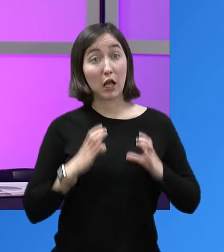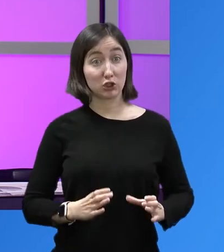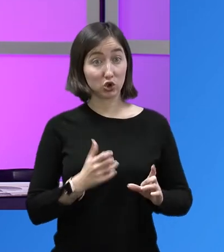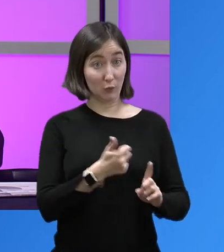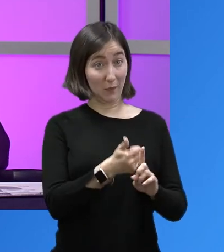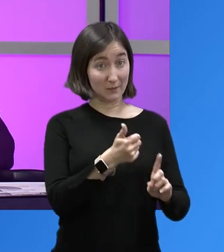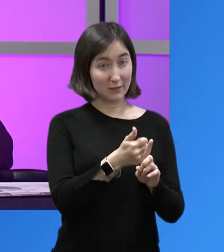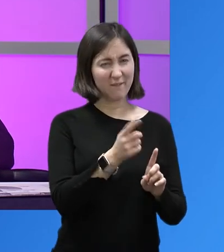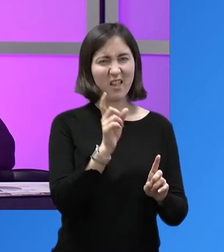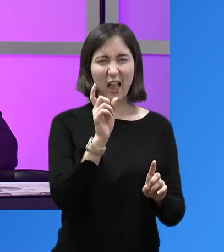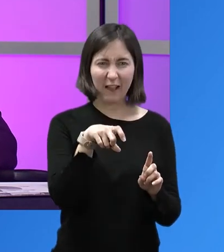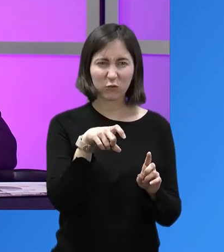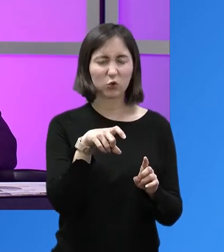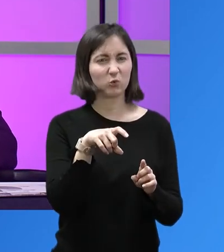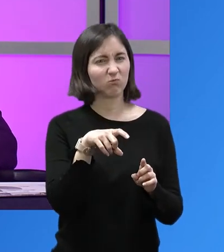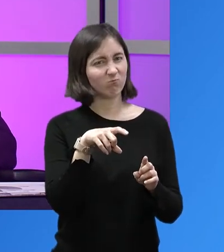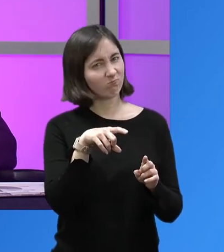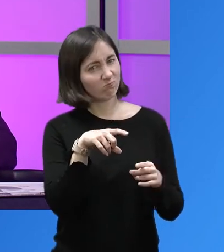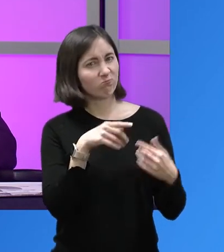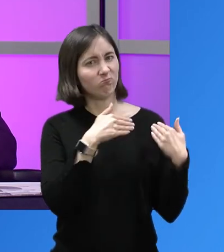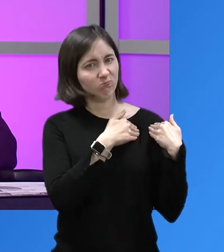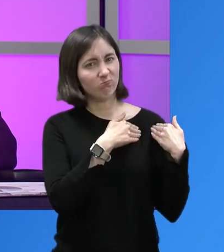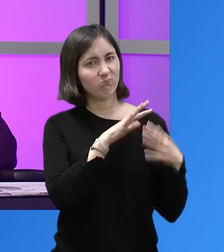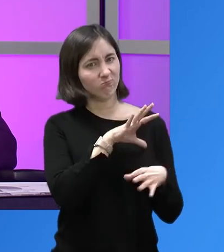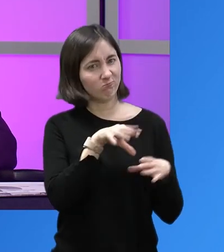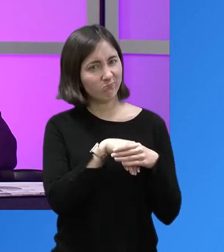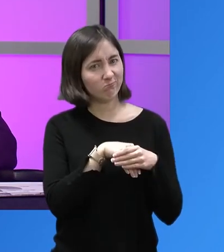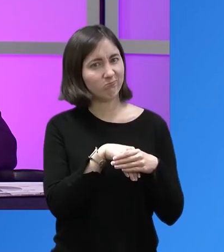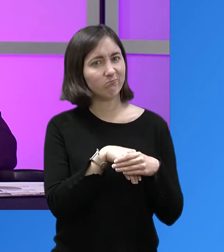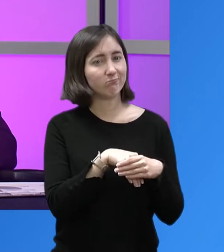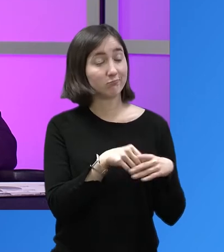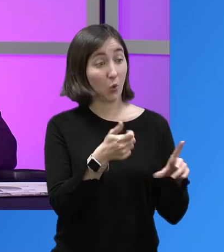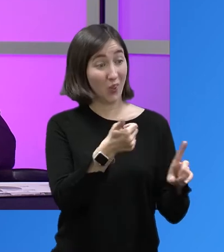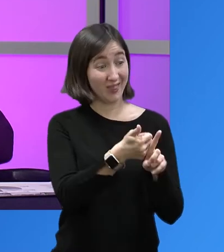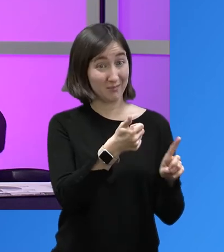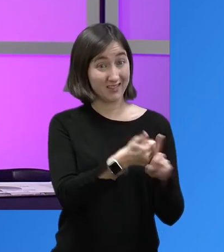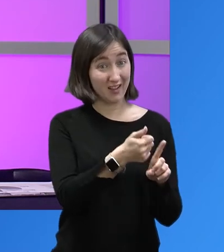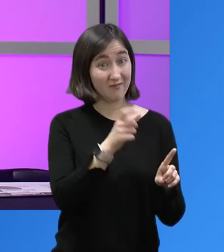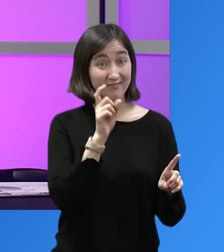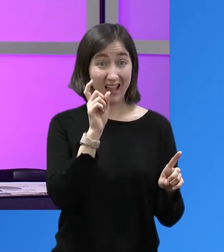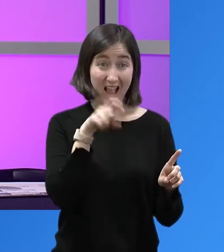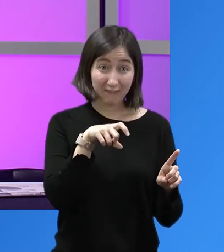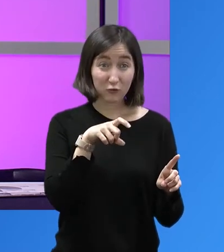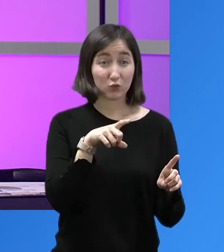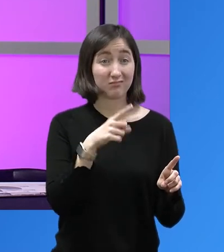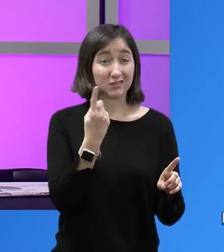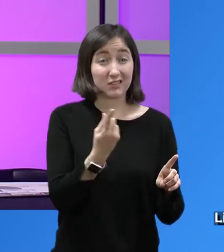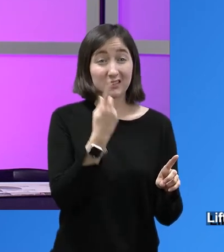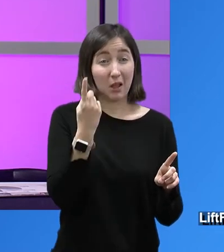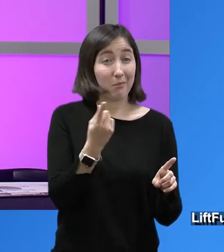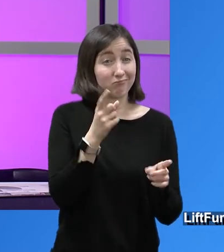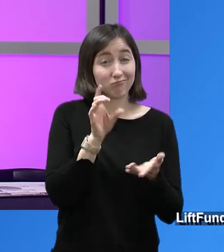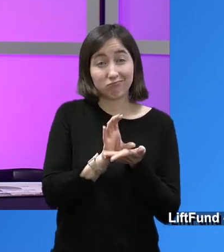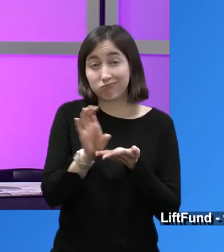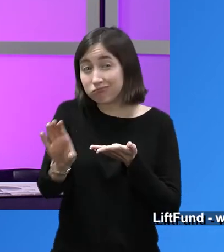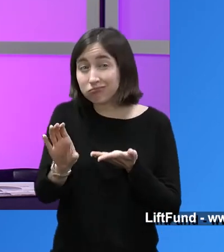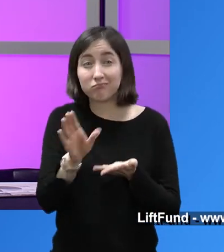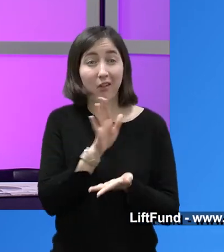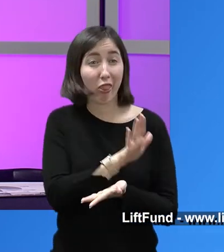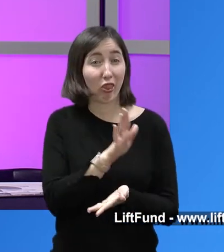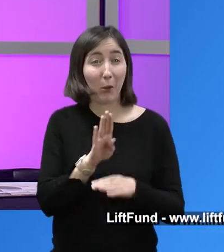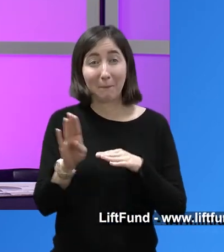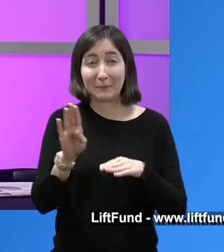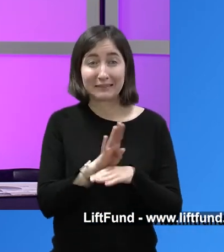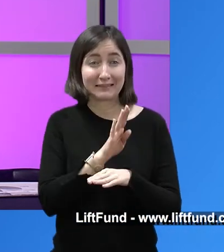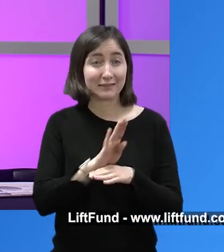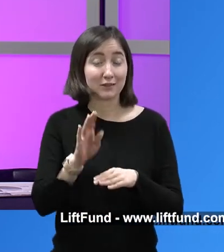borrower has to have skin in the game. What I mean by that is that they have to put something into that business or they're not going to pay you